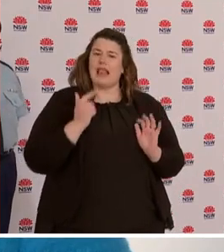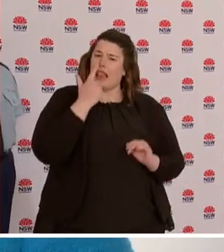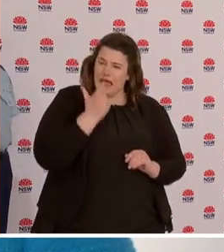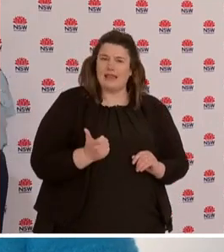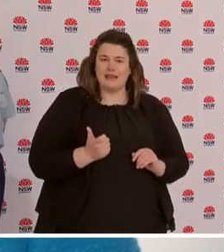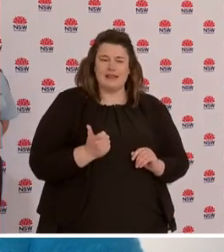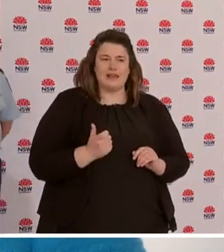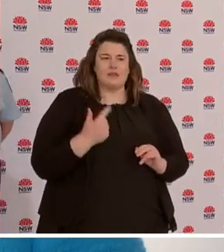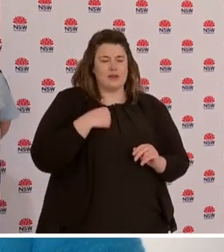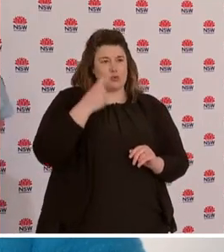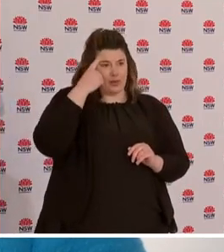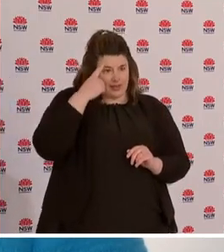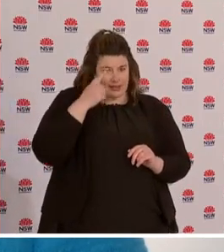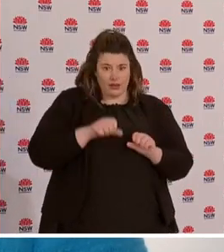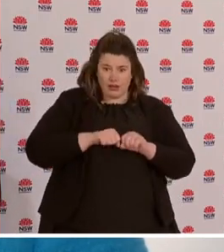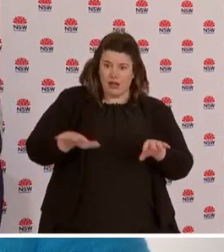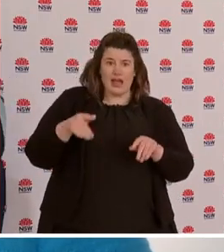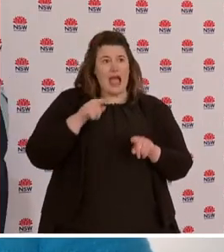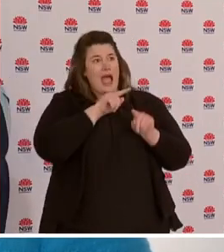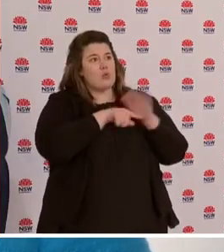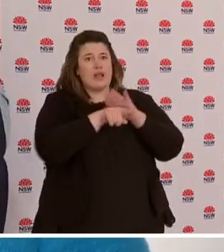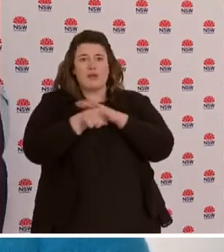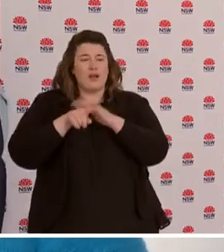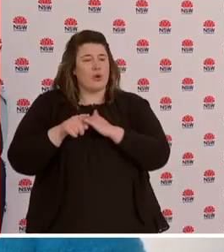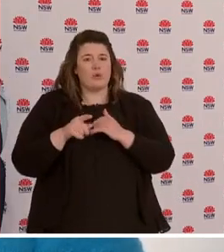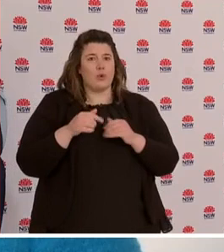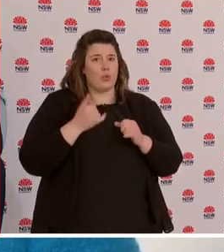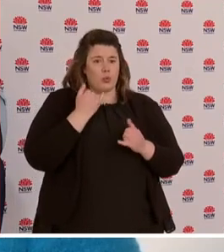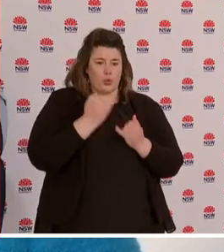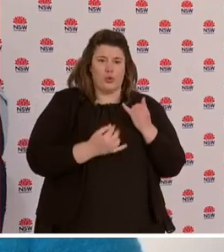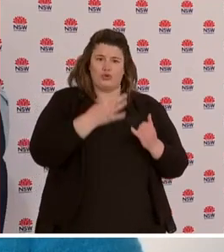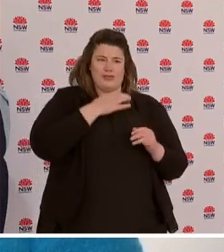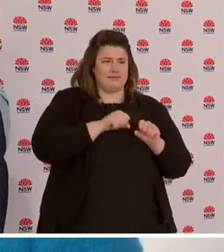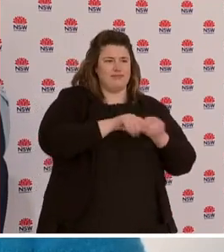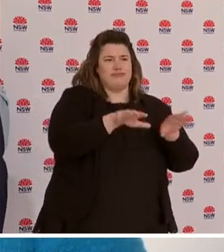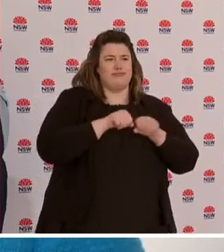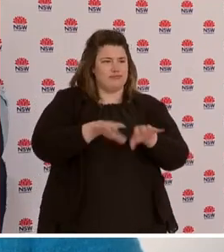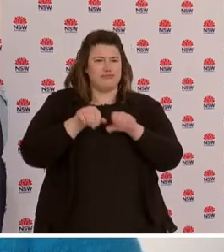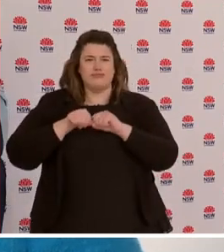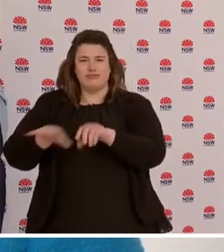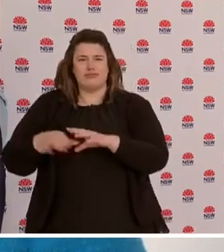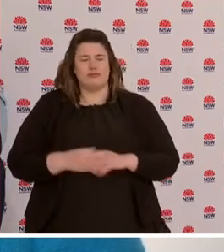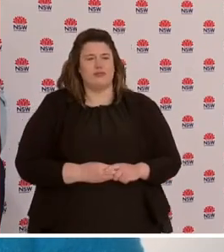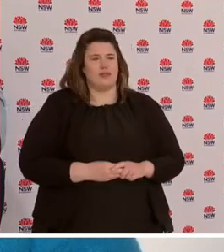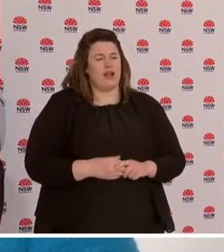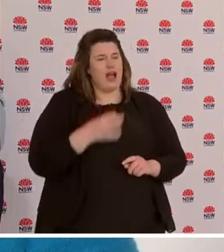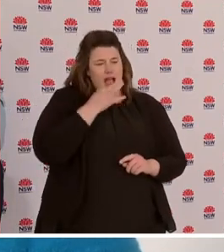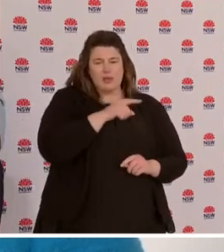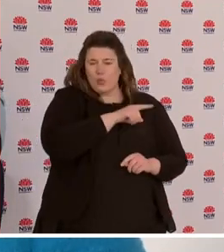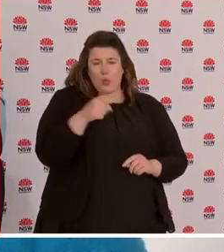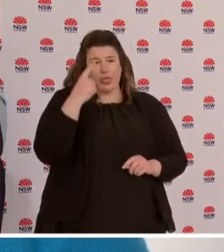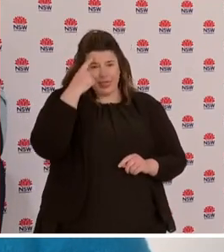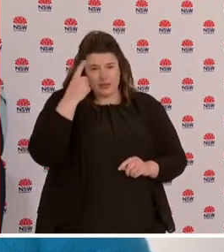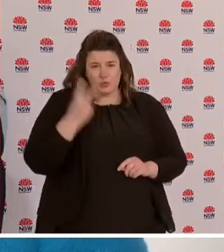community. And that is a challenge for all of us and a challenge we take jointly. And I just urge everybody to please do the right thing.